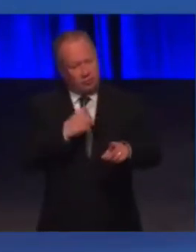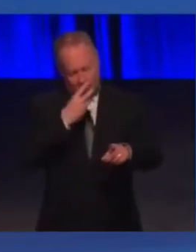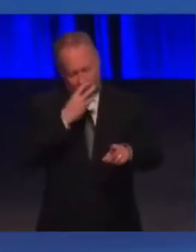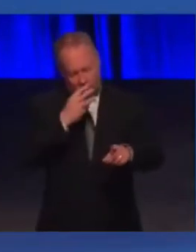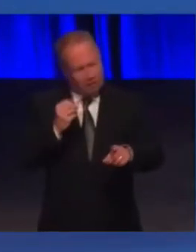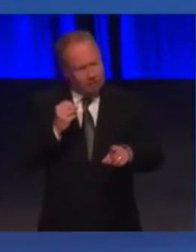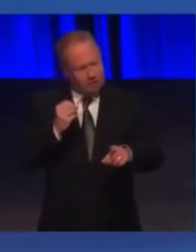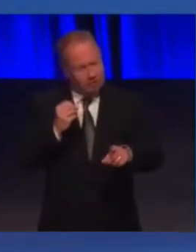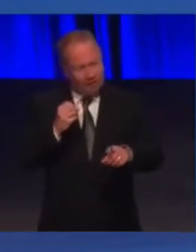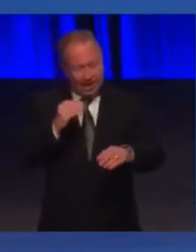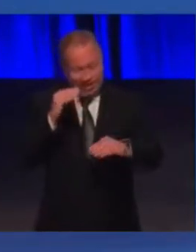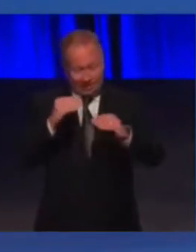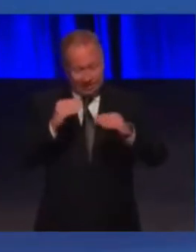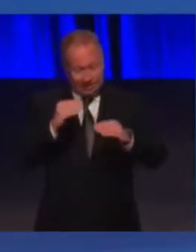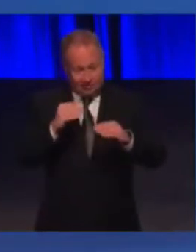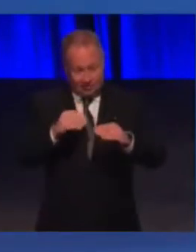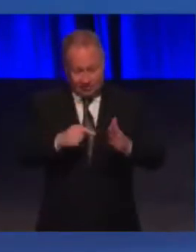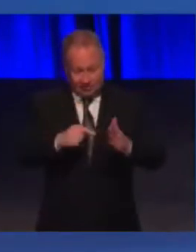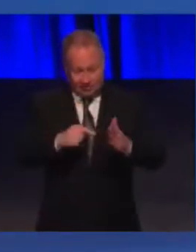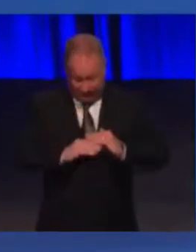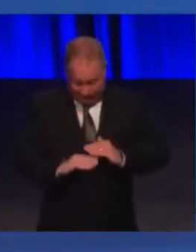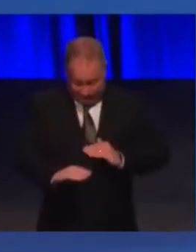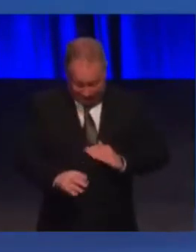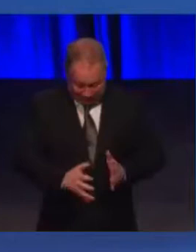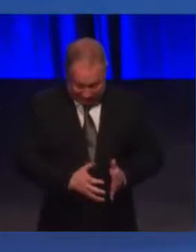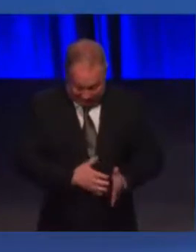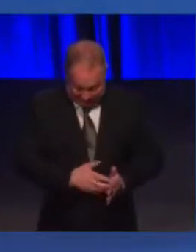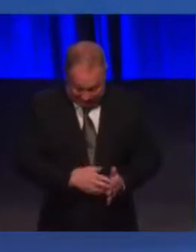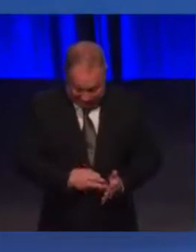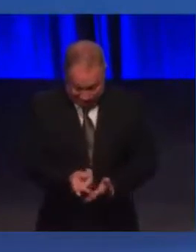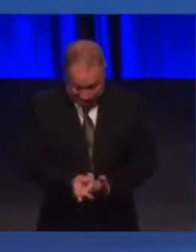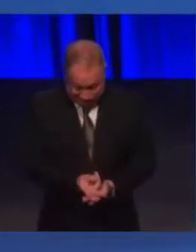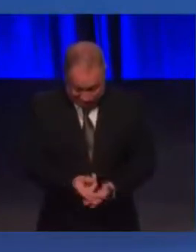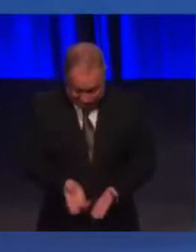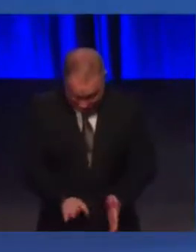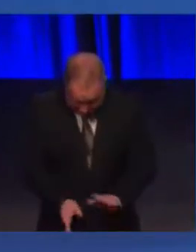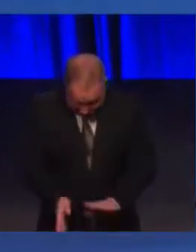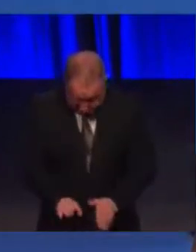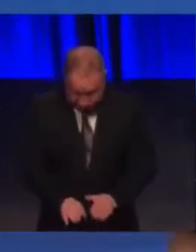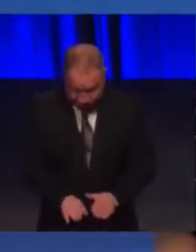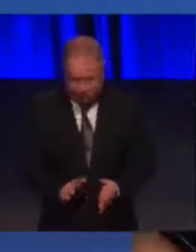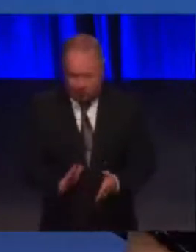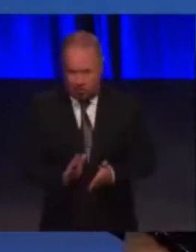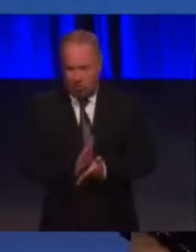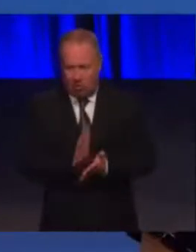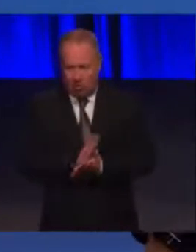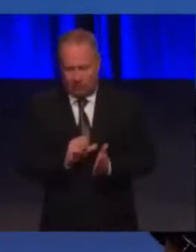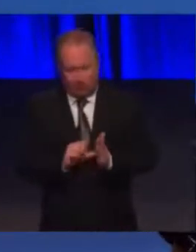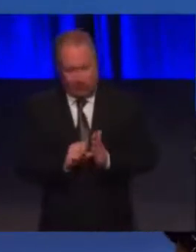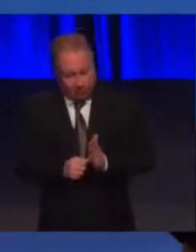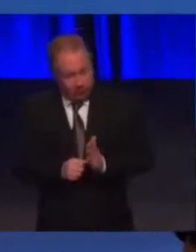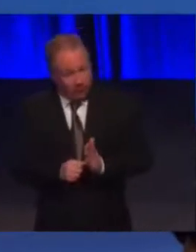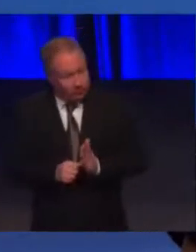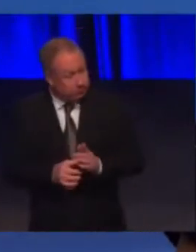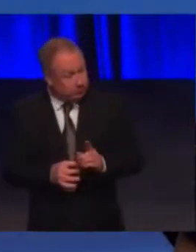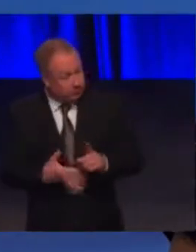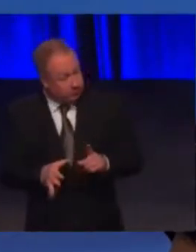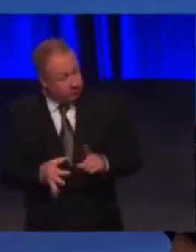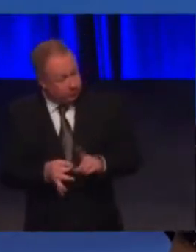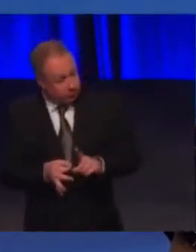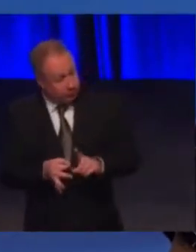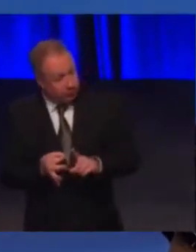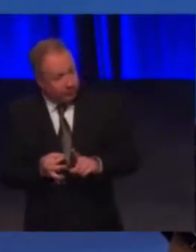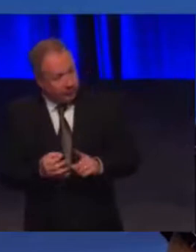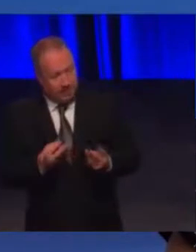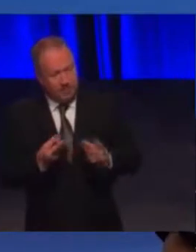dirty toilet floor. Going on holiday is problematic. It's getting better with more changing places toilets at motorway